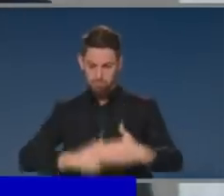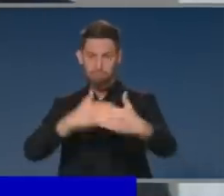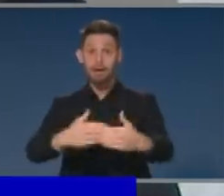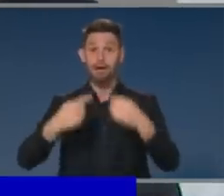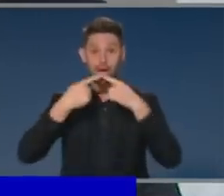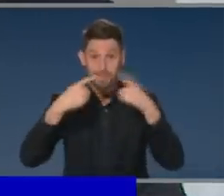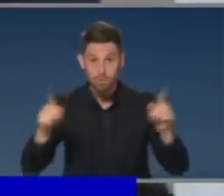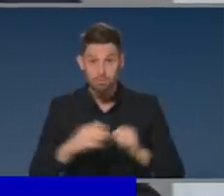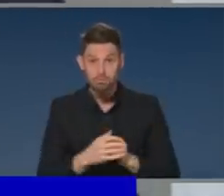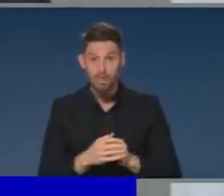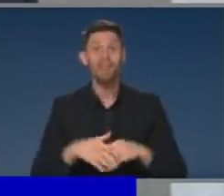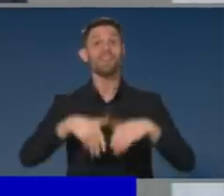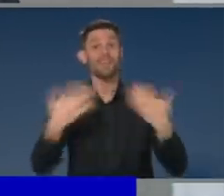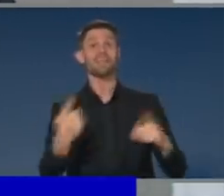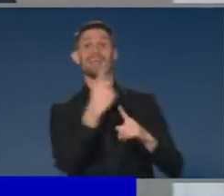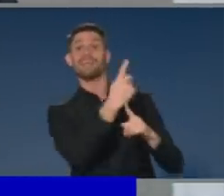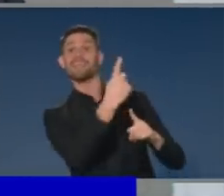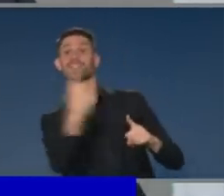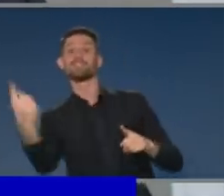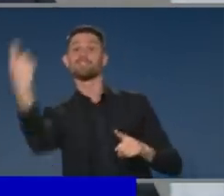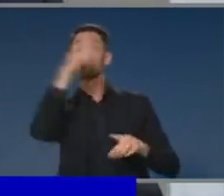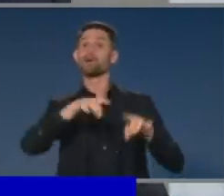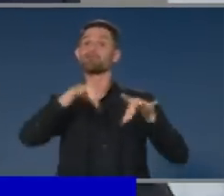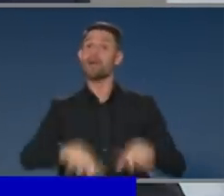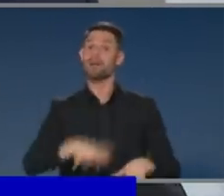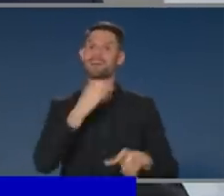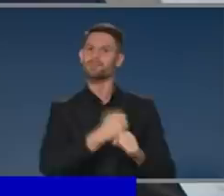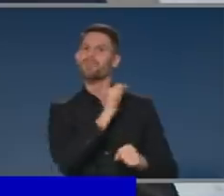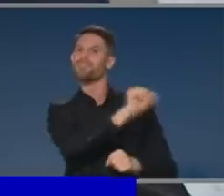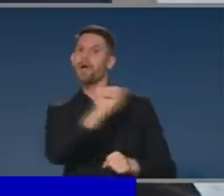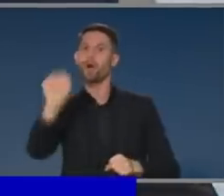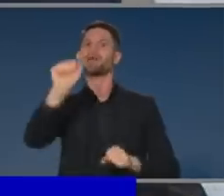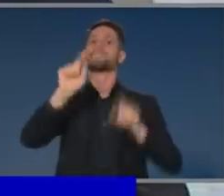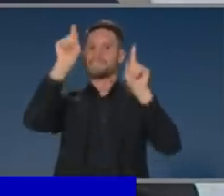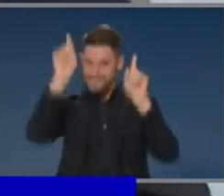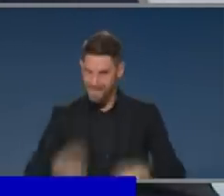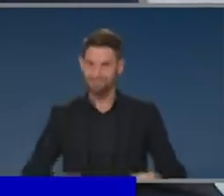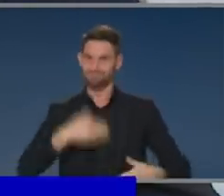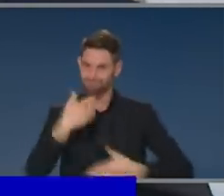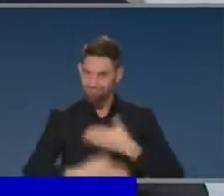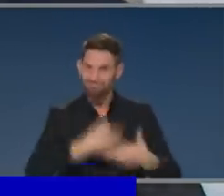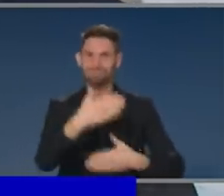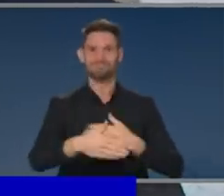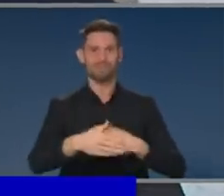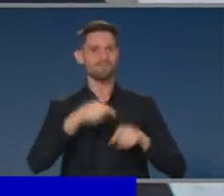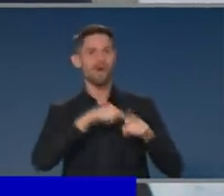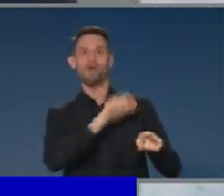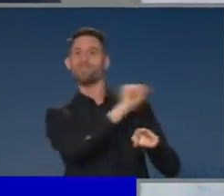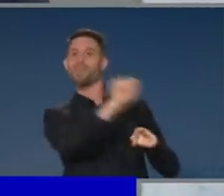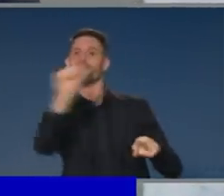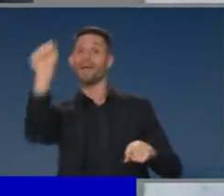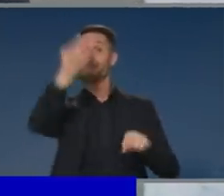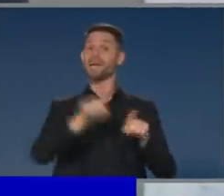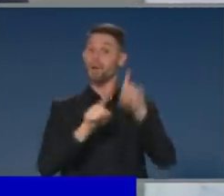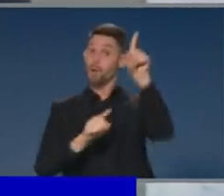And in particular today, the Northern Territory Chief Minister was able to pull the first brew. I did ask him